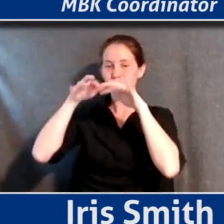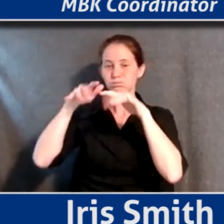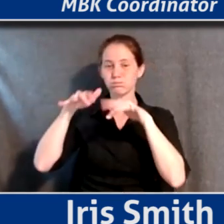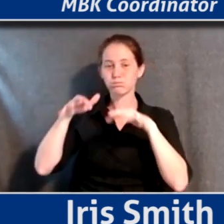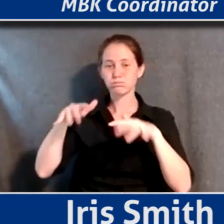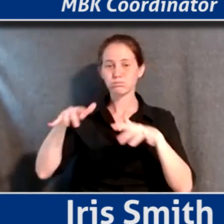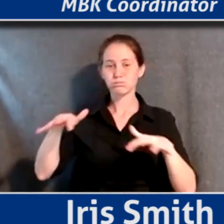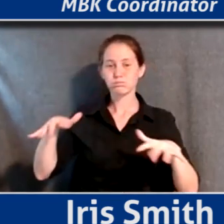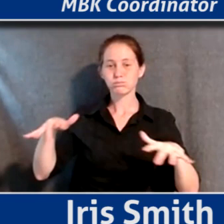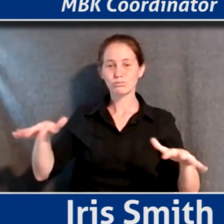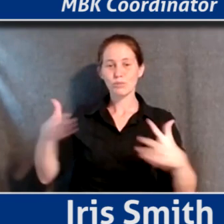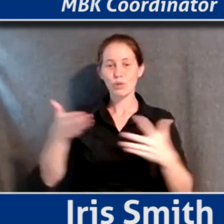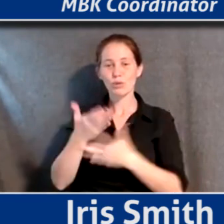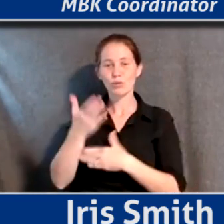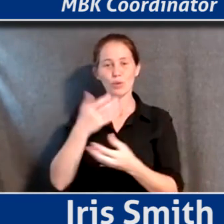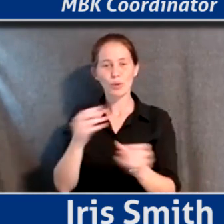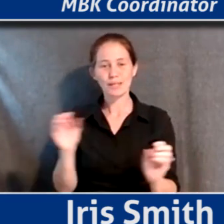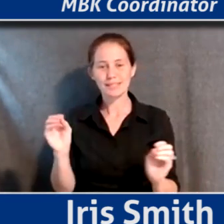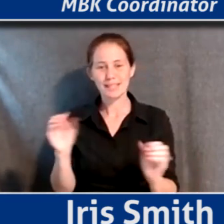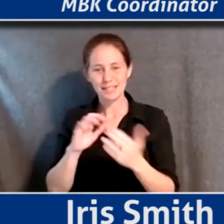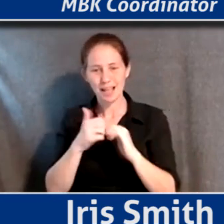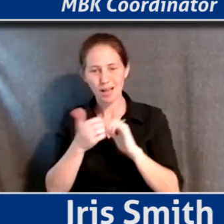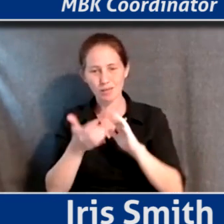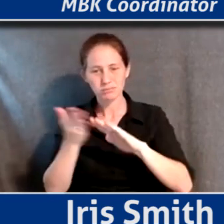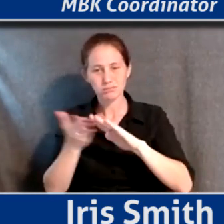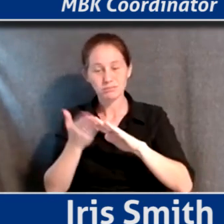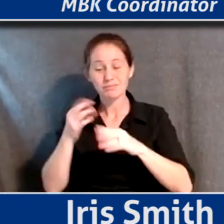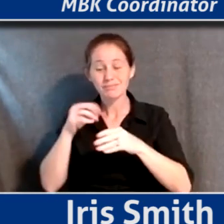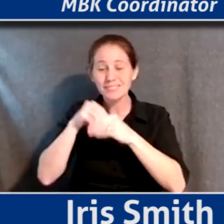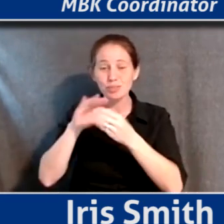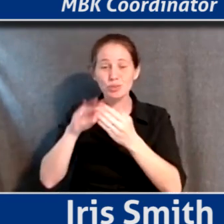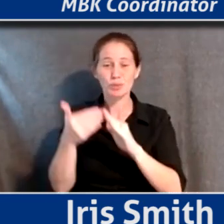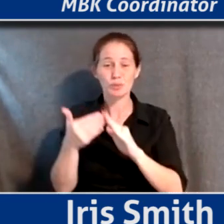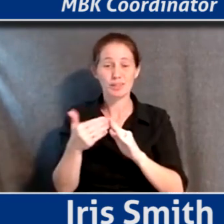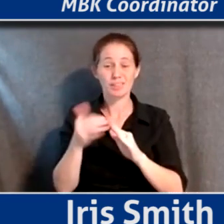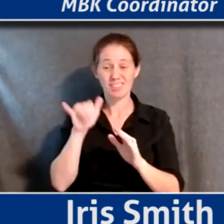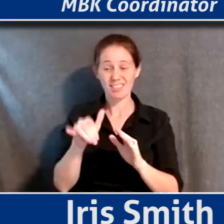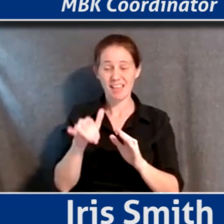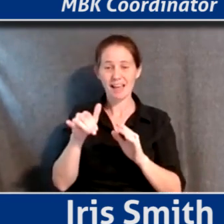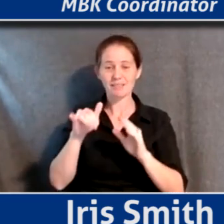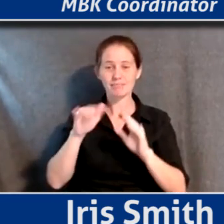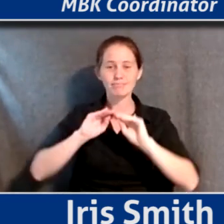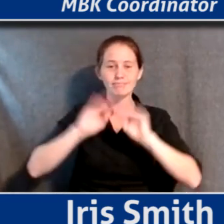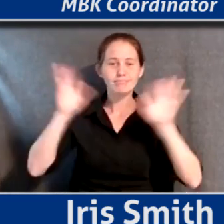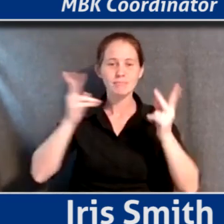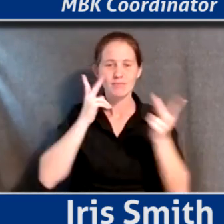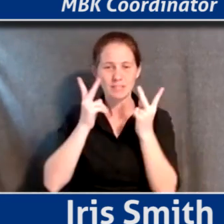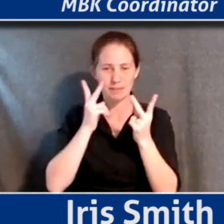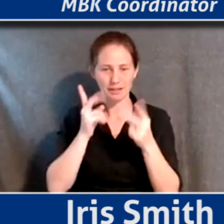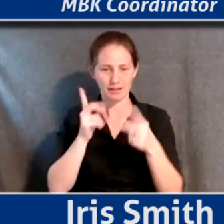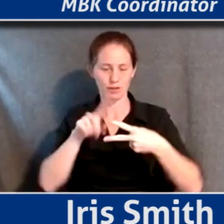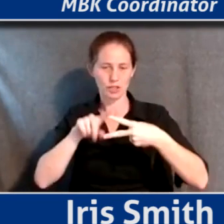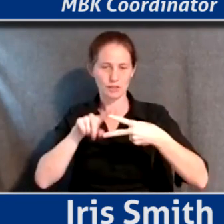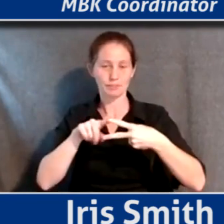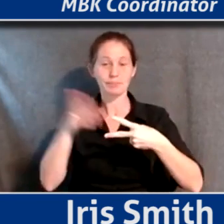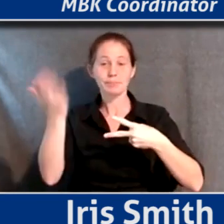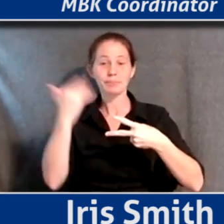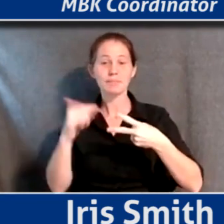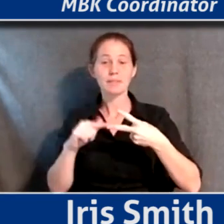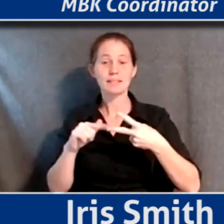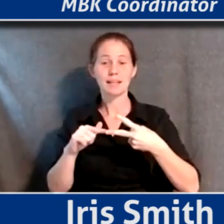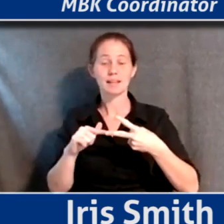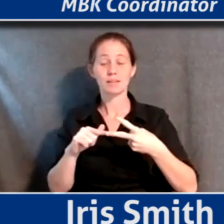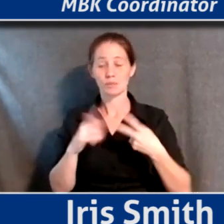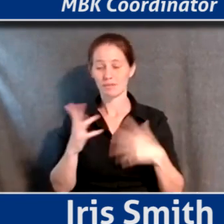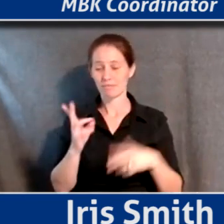throughout the entire organization and into the community. So that visibility is one. The second thing, and